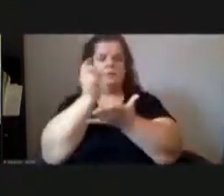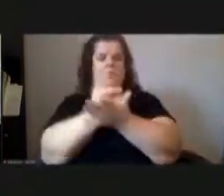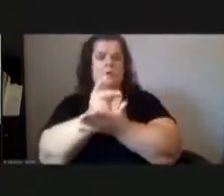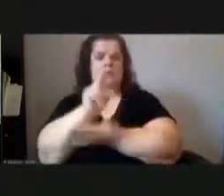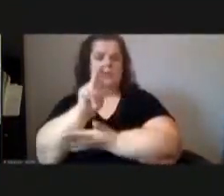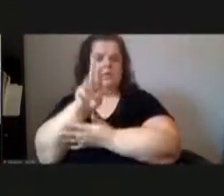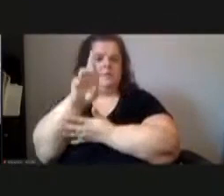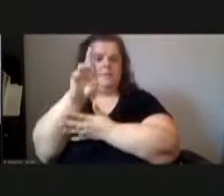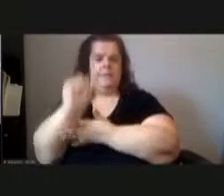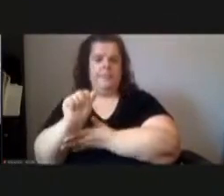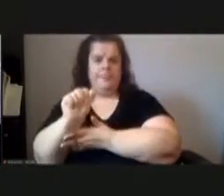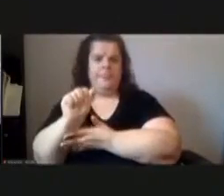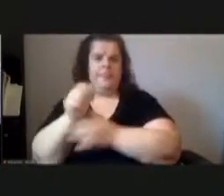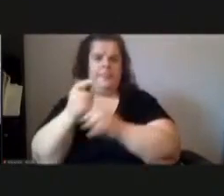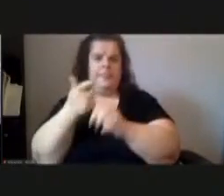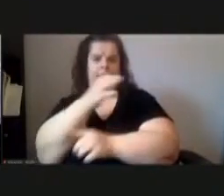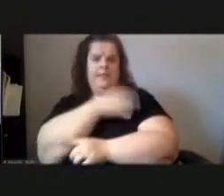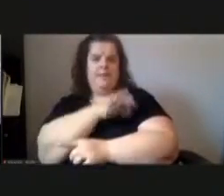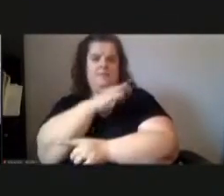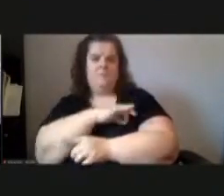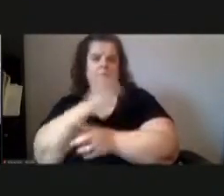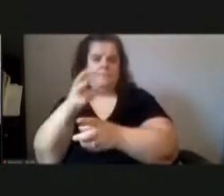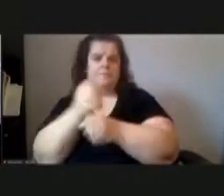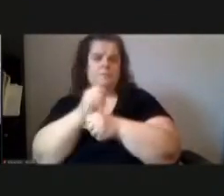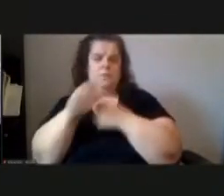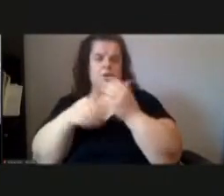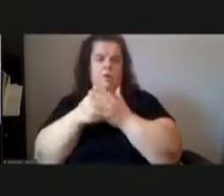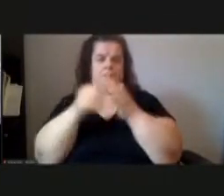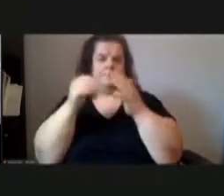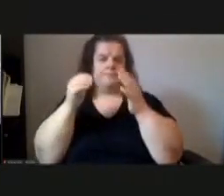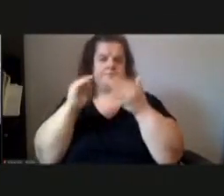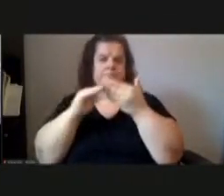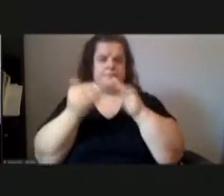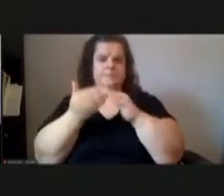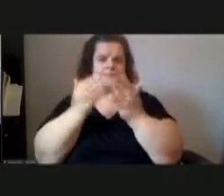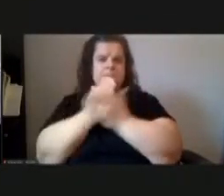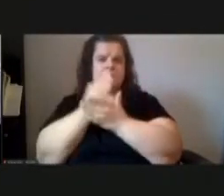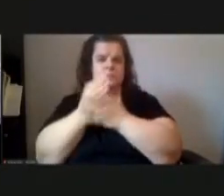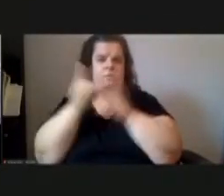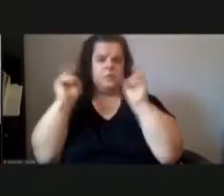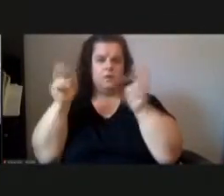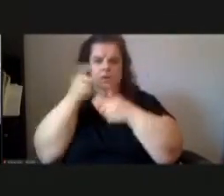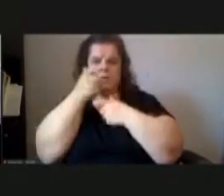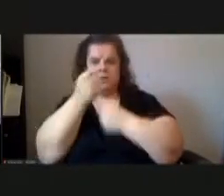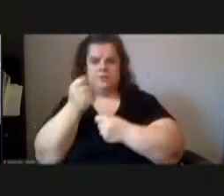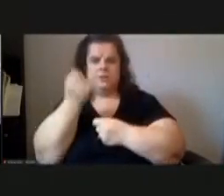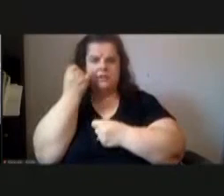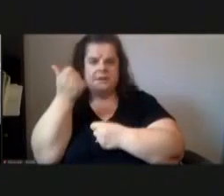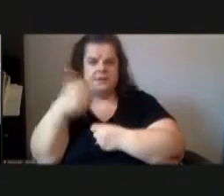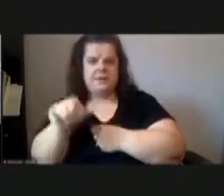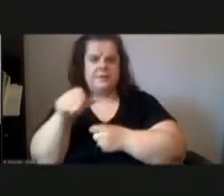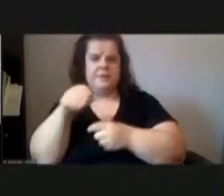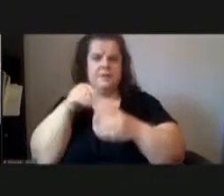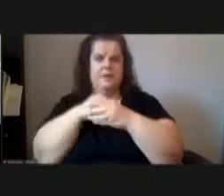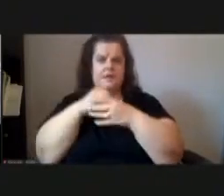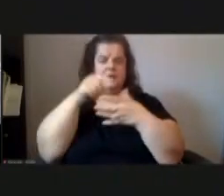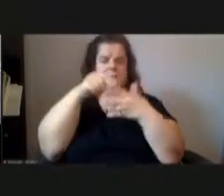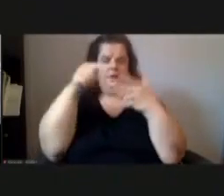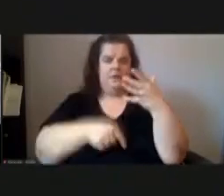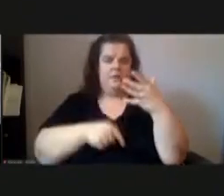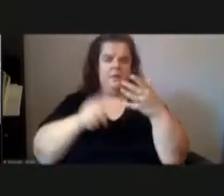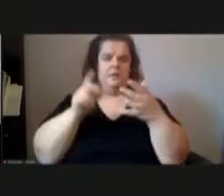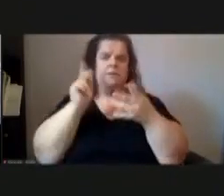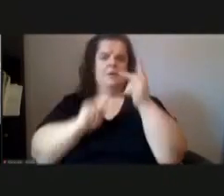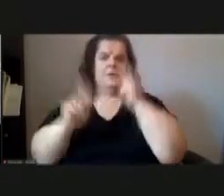authorizing the urban redevelopment authority of pittsburgh to acquire all the city's right title and interest if any in